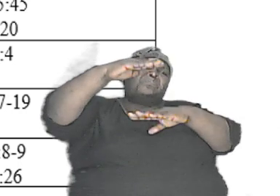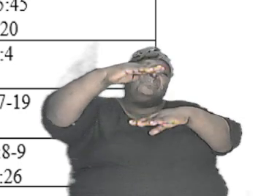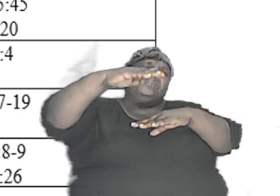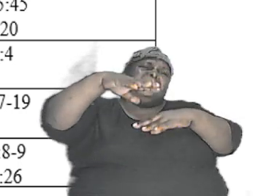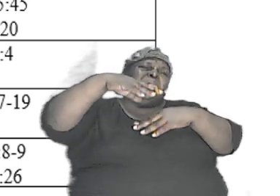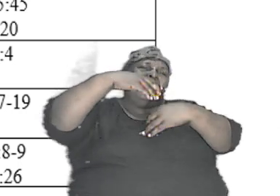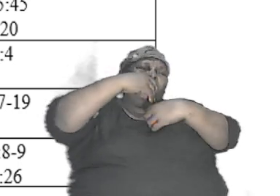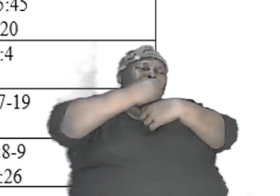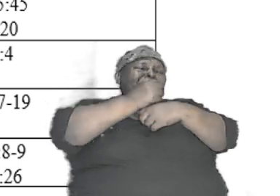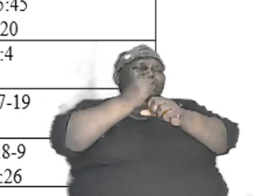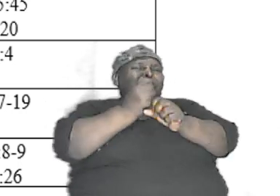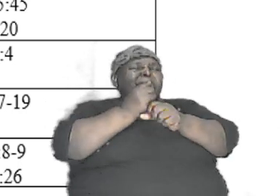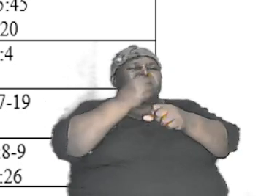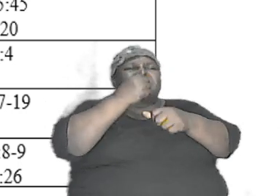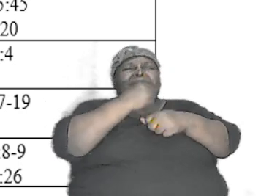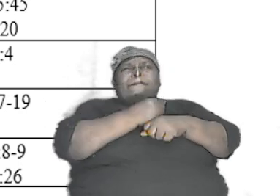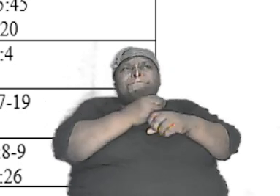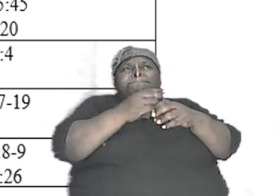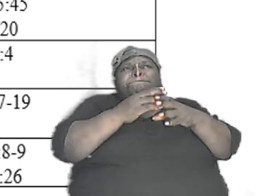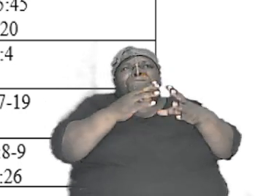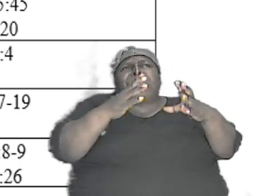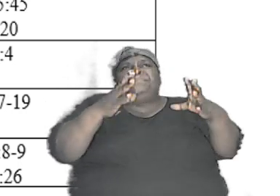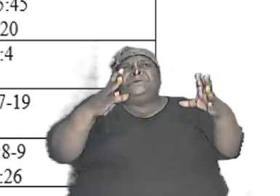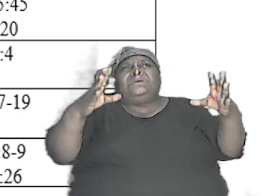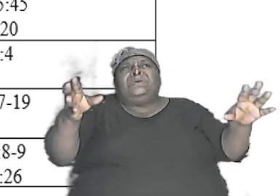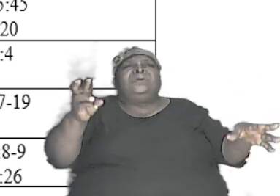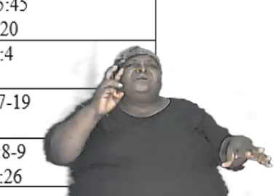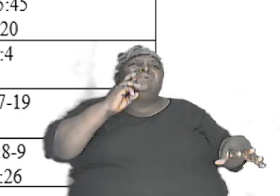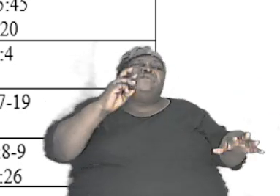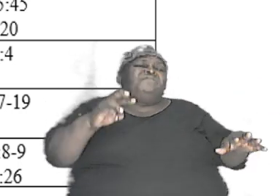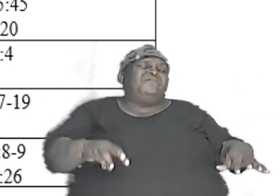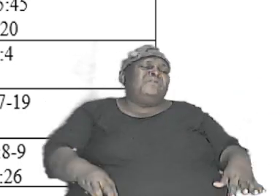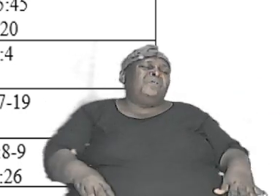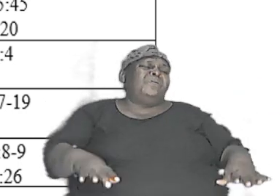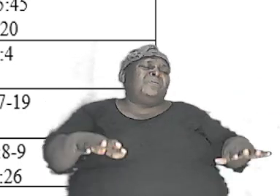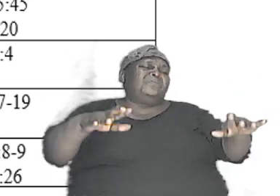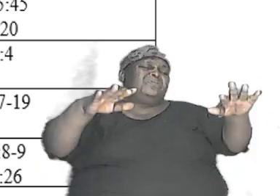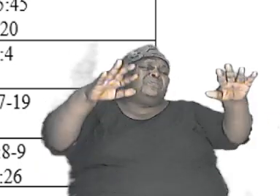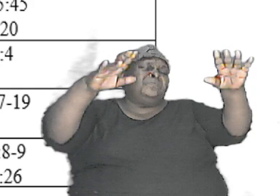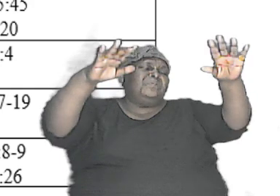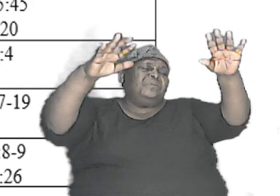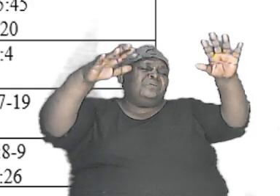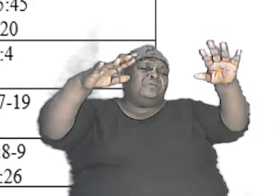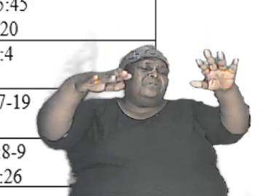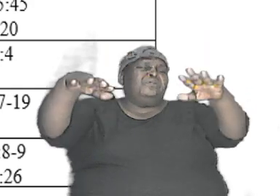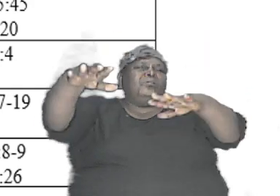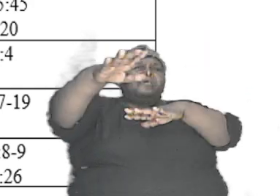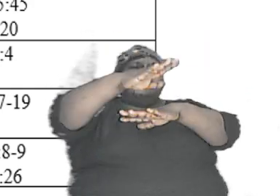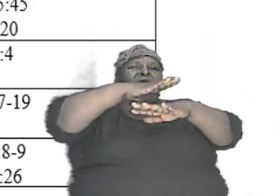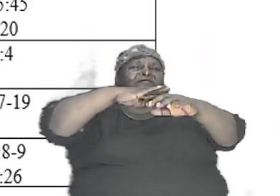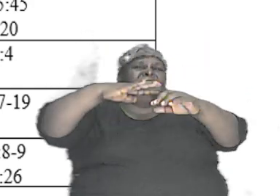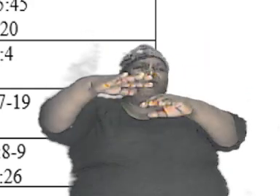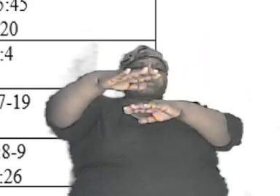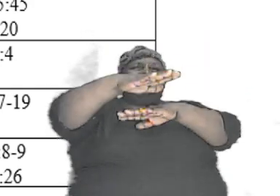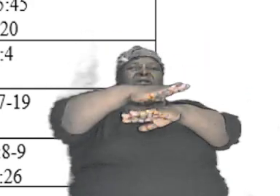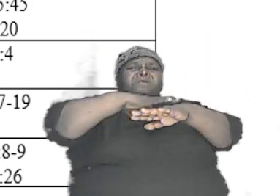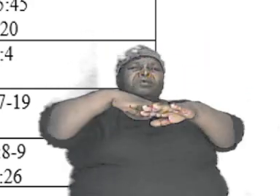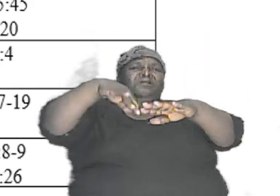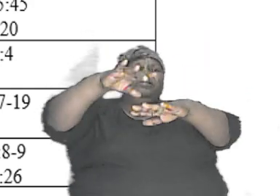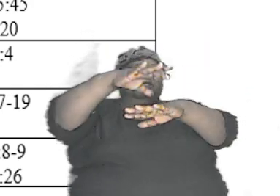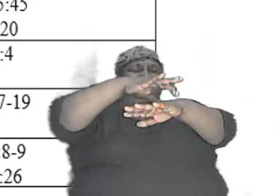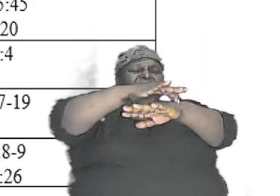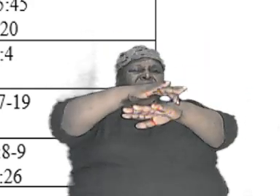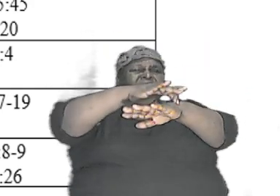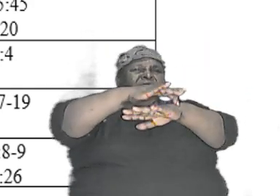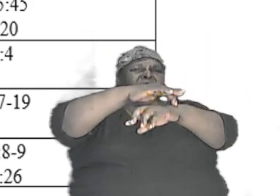caused a massive flood to come over the face of the earth it was a worldwide flood and